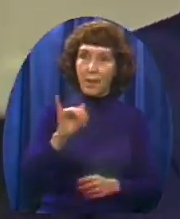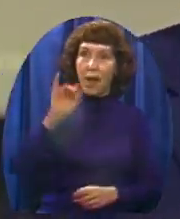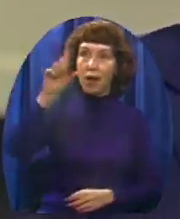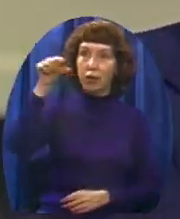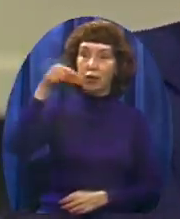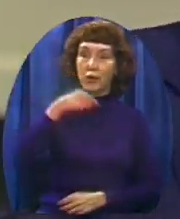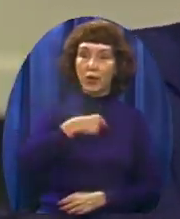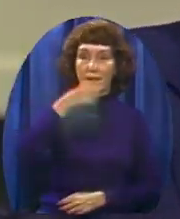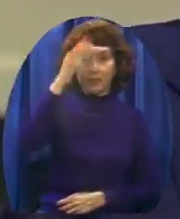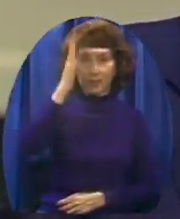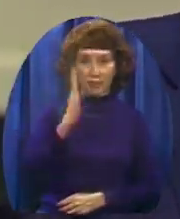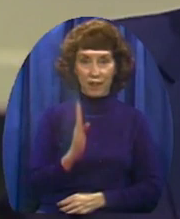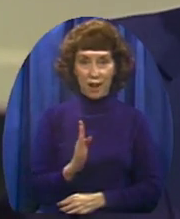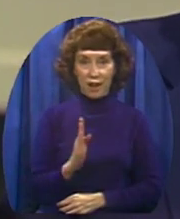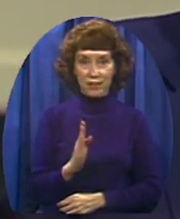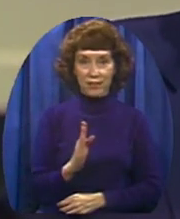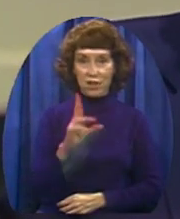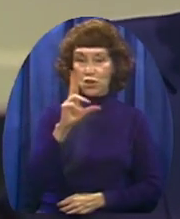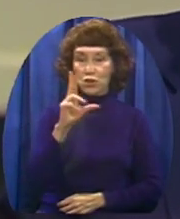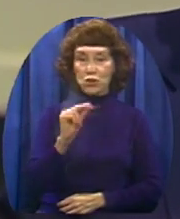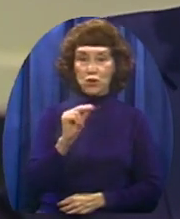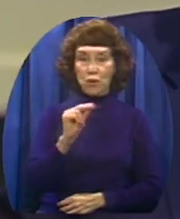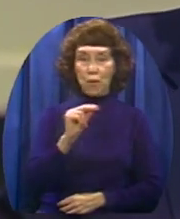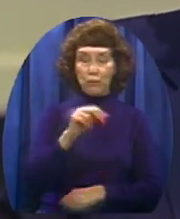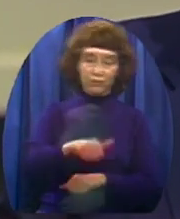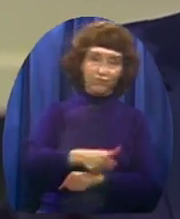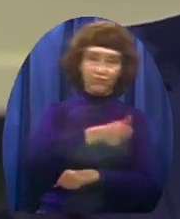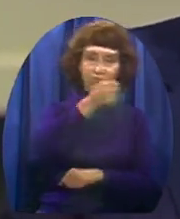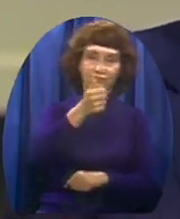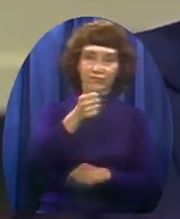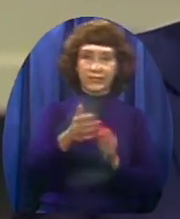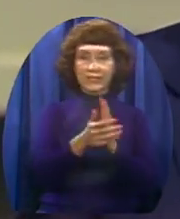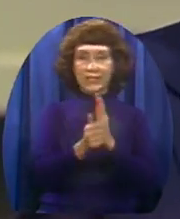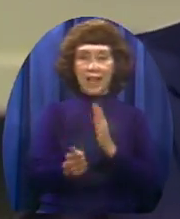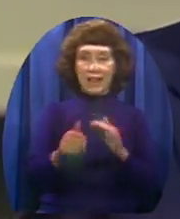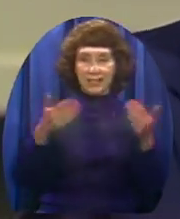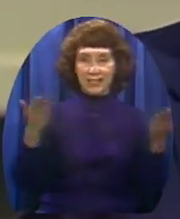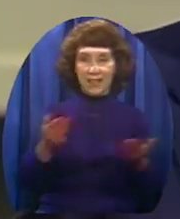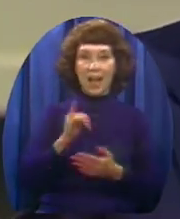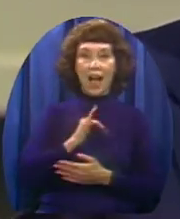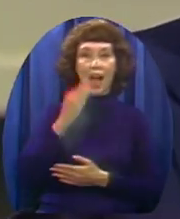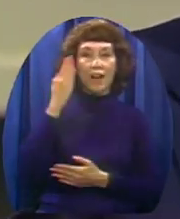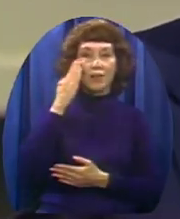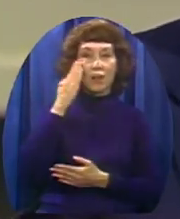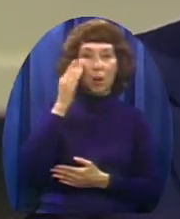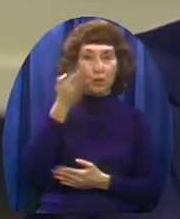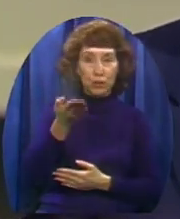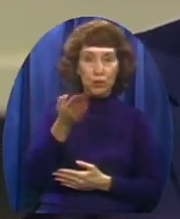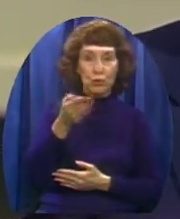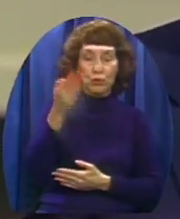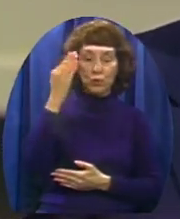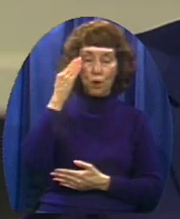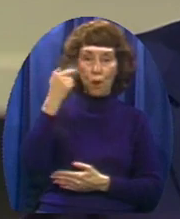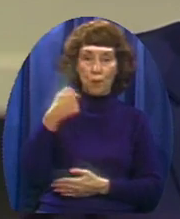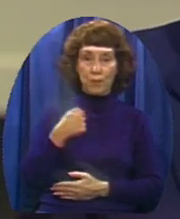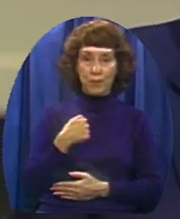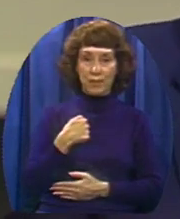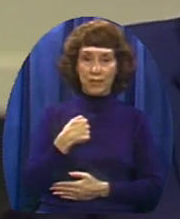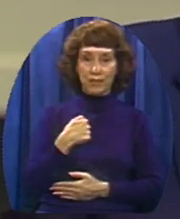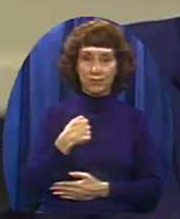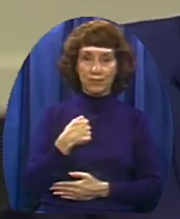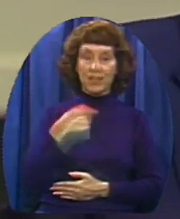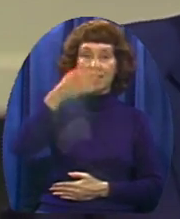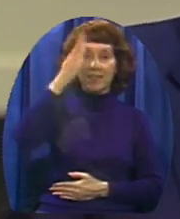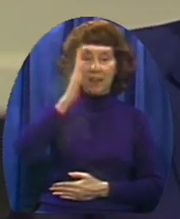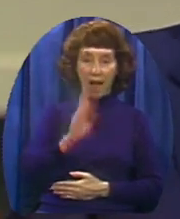And there are no super talents in this room I know all of you just like you know me We just happen to be used of God, that's